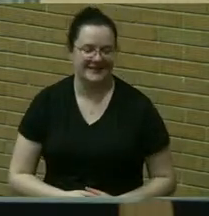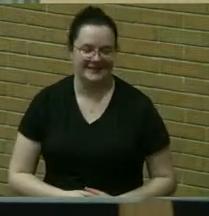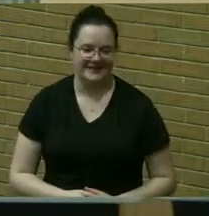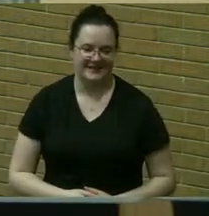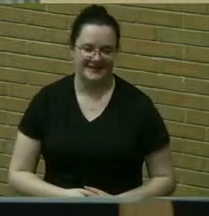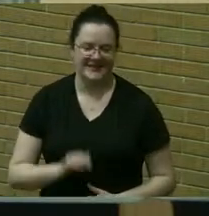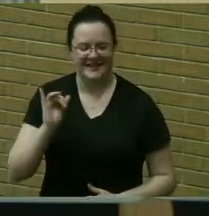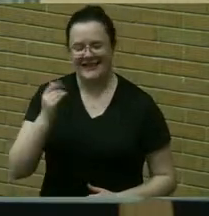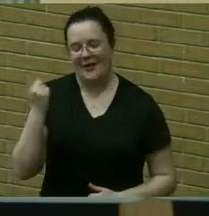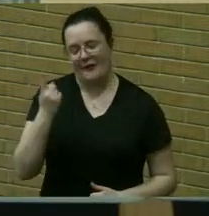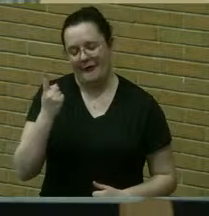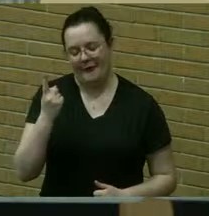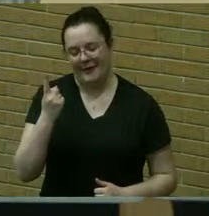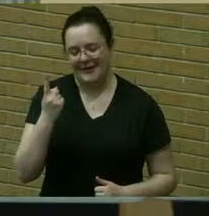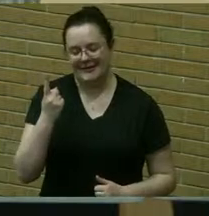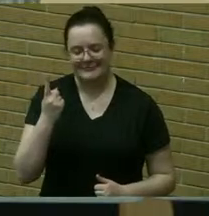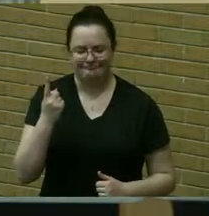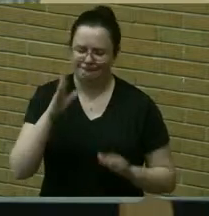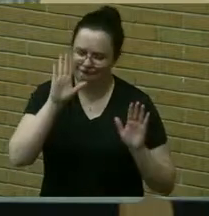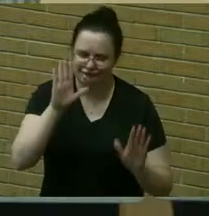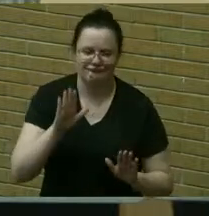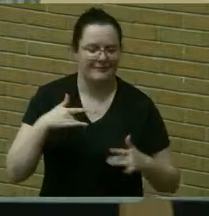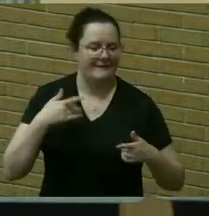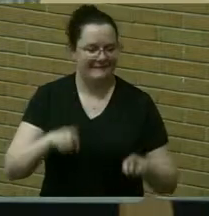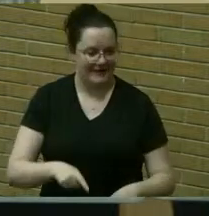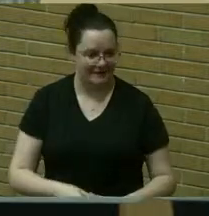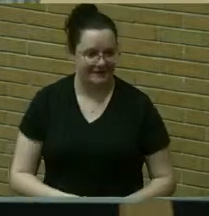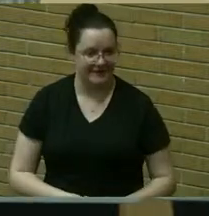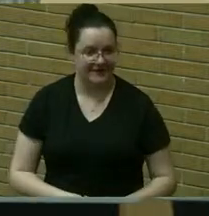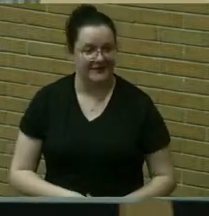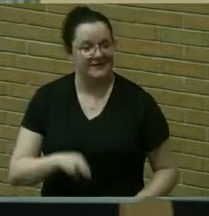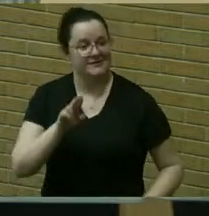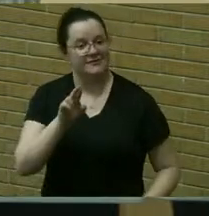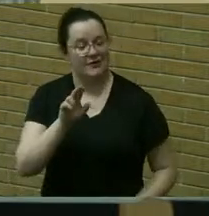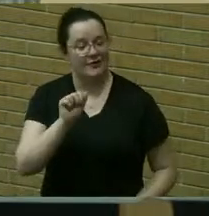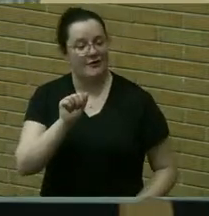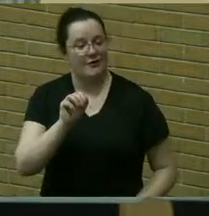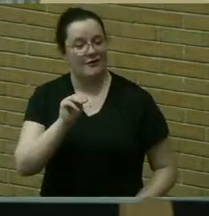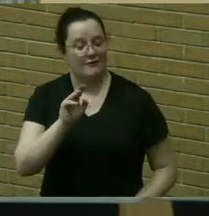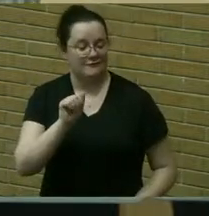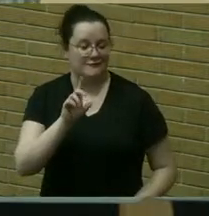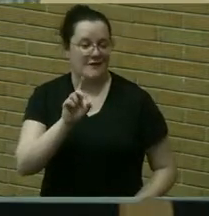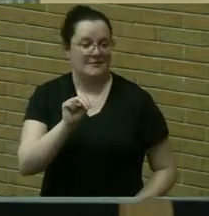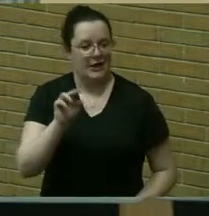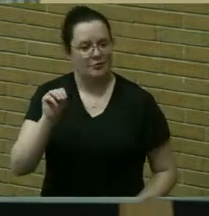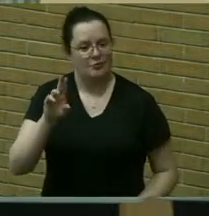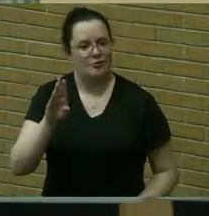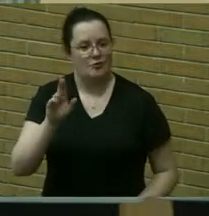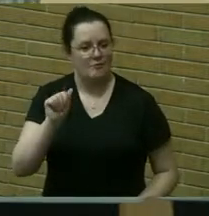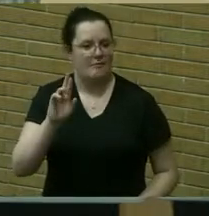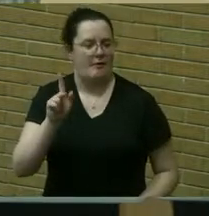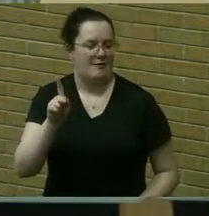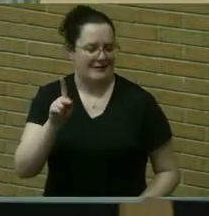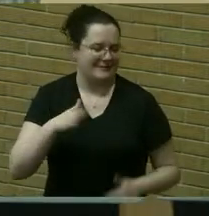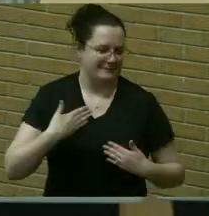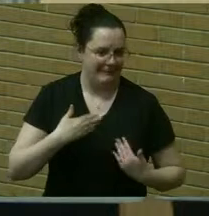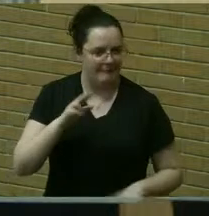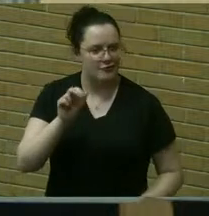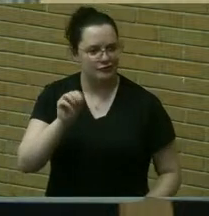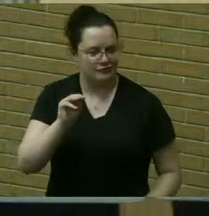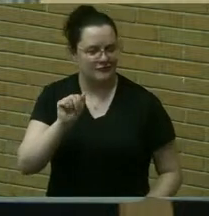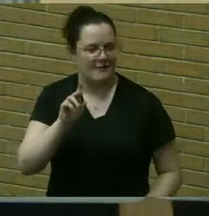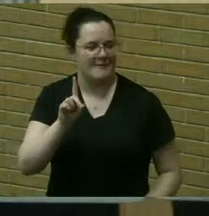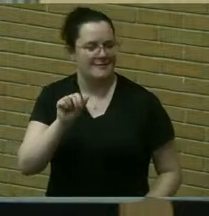just a wonderful event ramadan mubarak to everyone who is celebrating the month